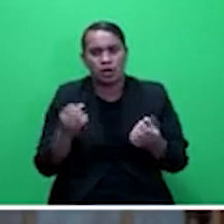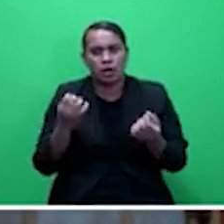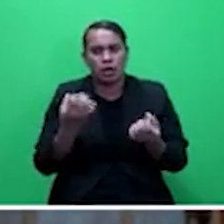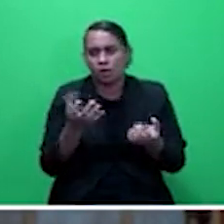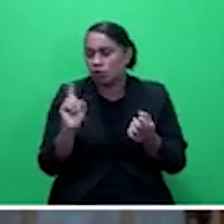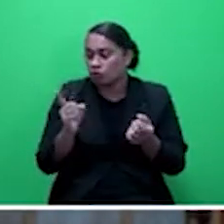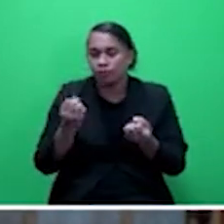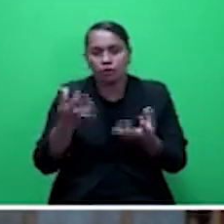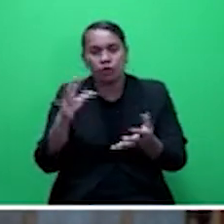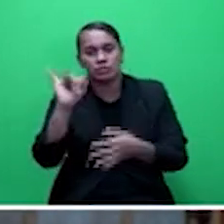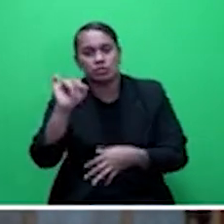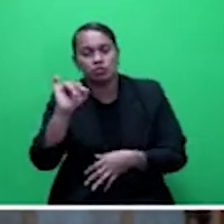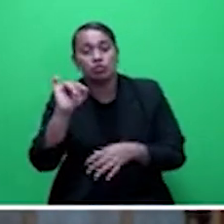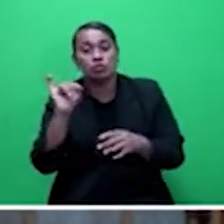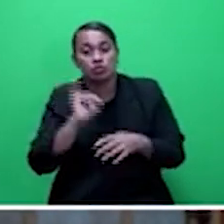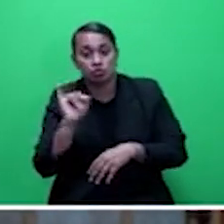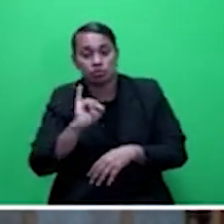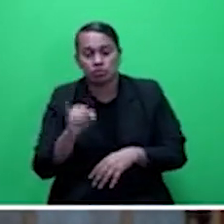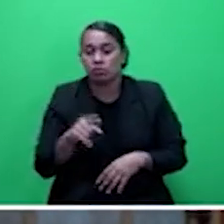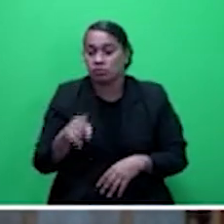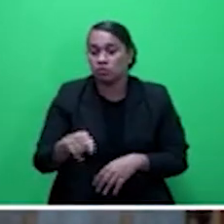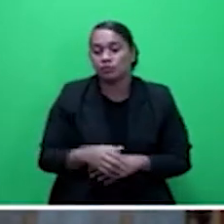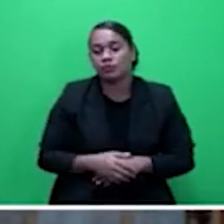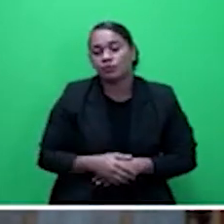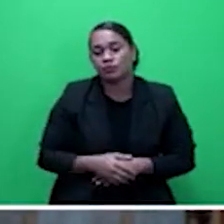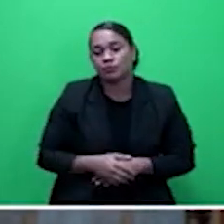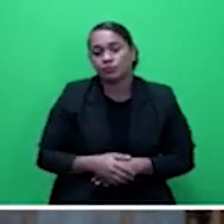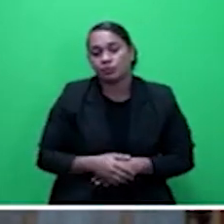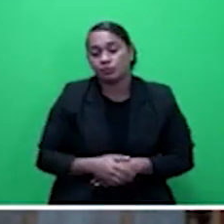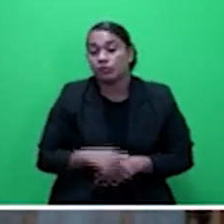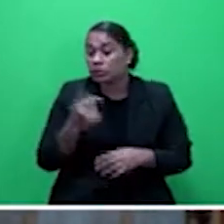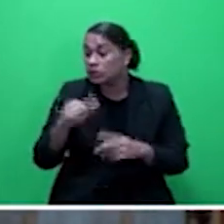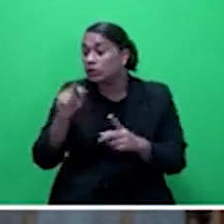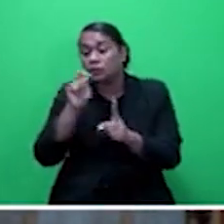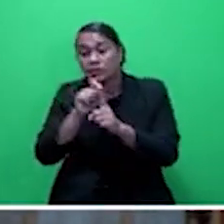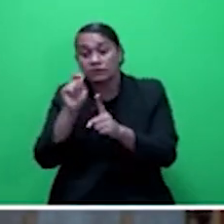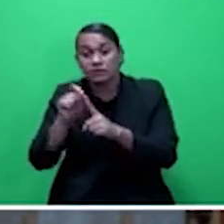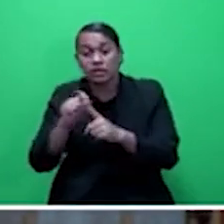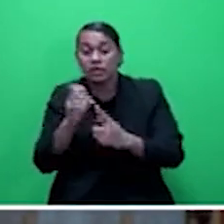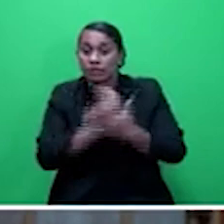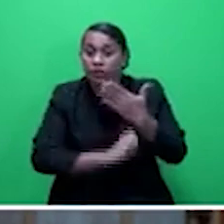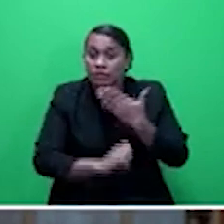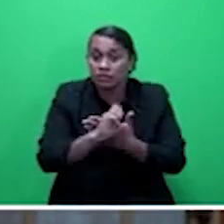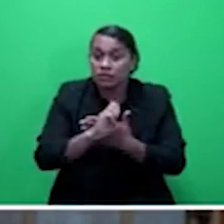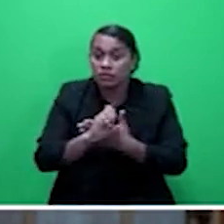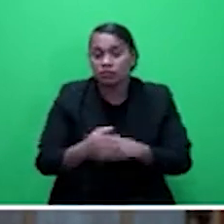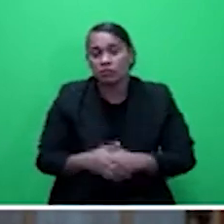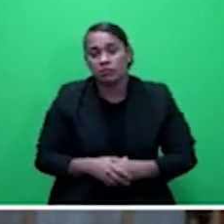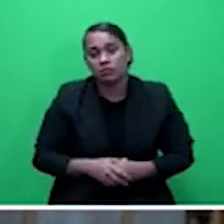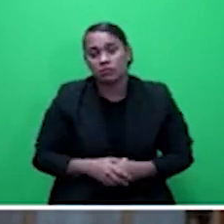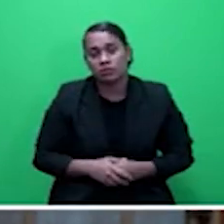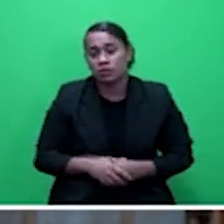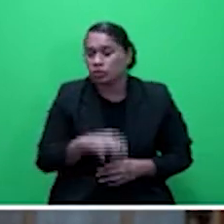insurance covering specific events, countries, rather than a general cover, such as